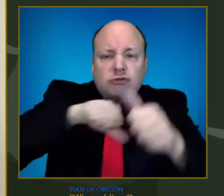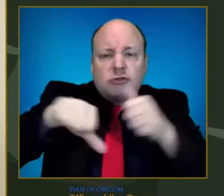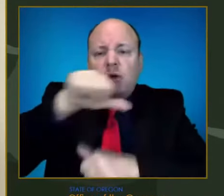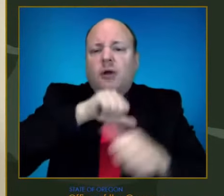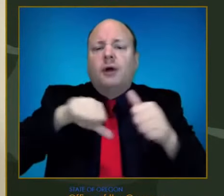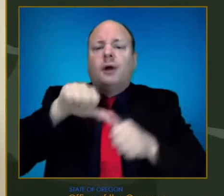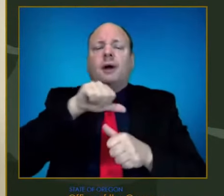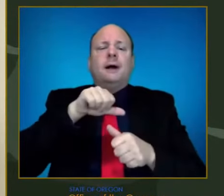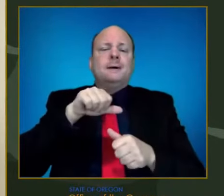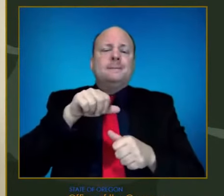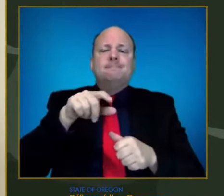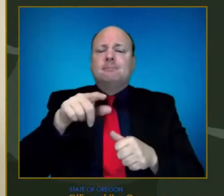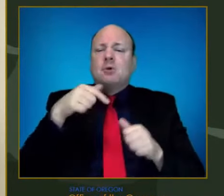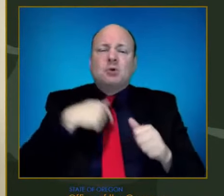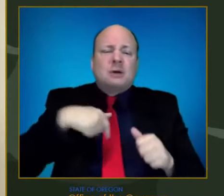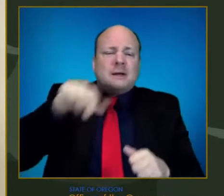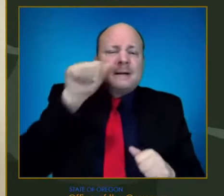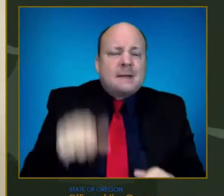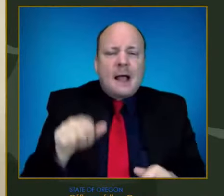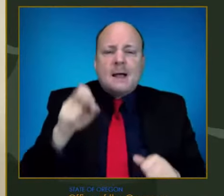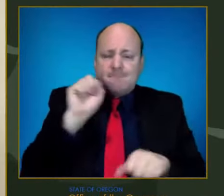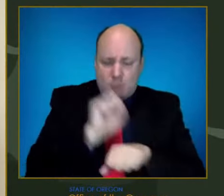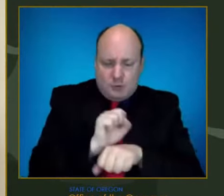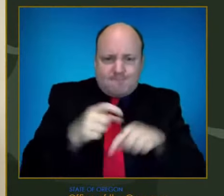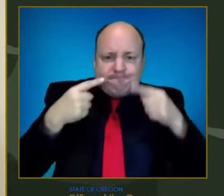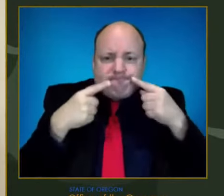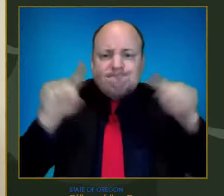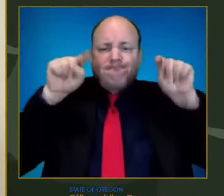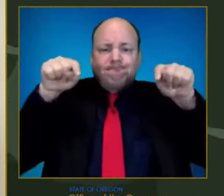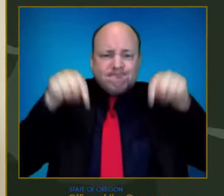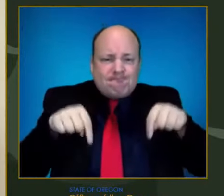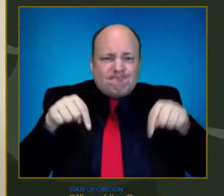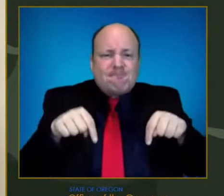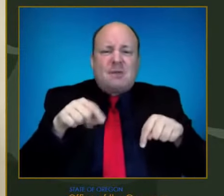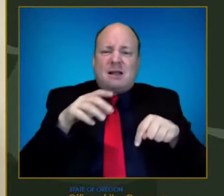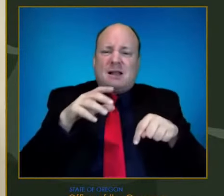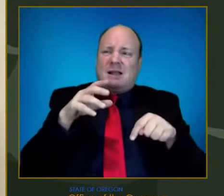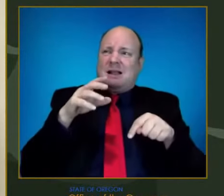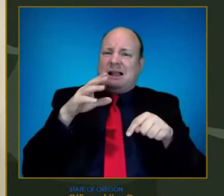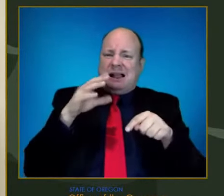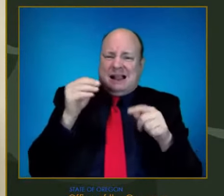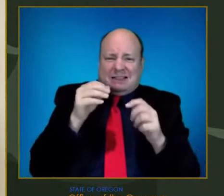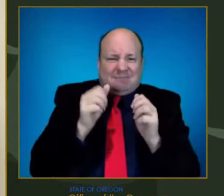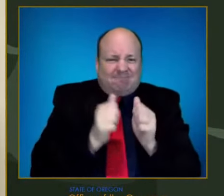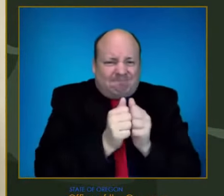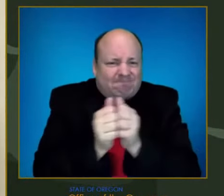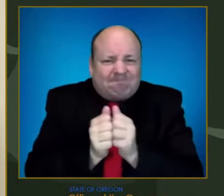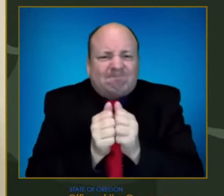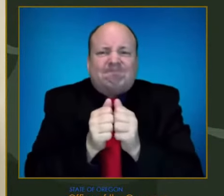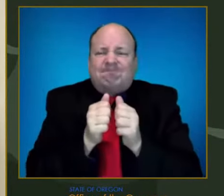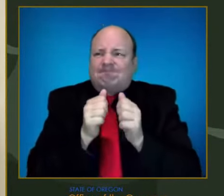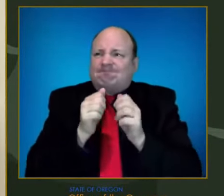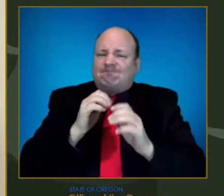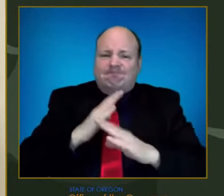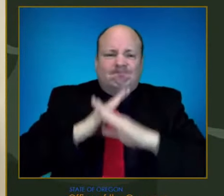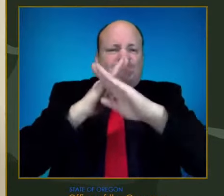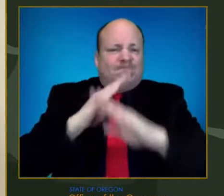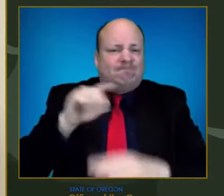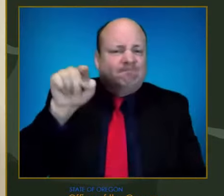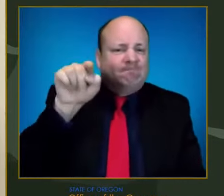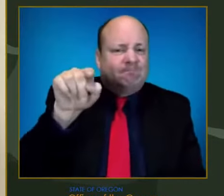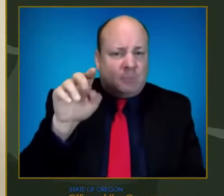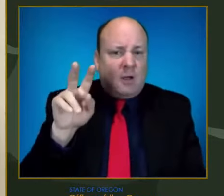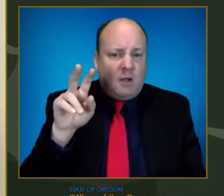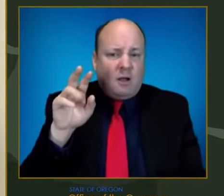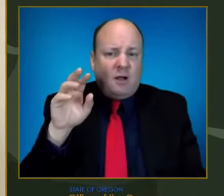surge as we did the last one by working together. Before I turn it over to Dr. Graven, I want to thank our healthcare